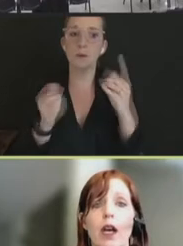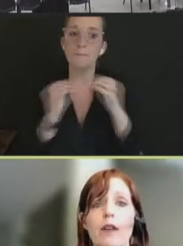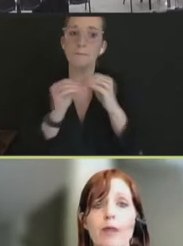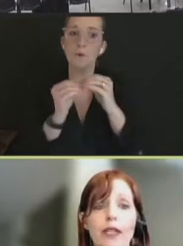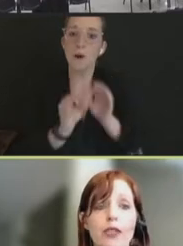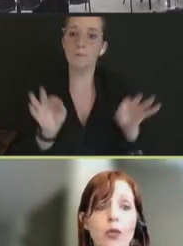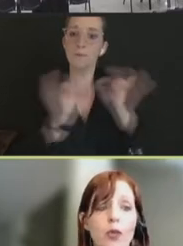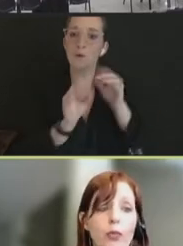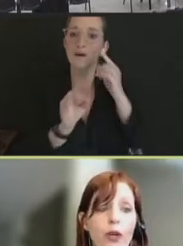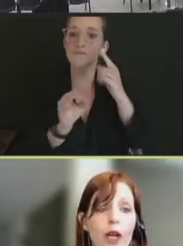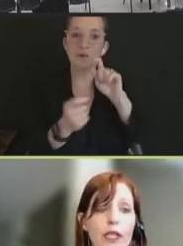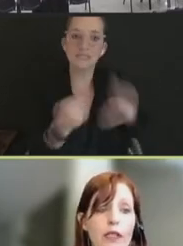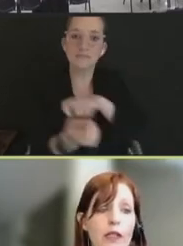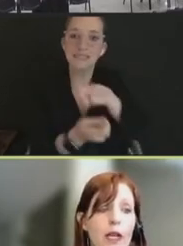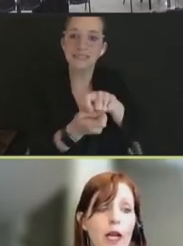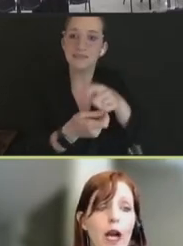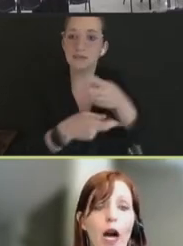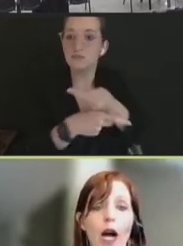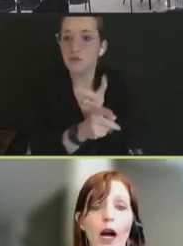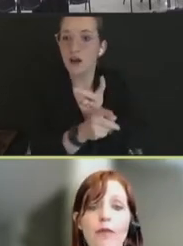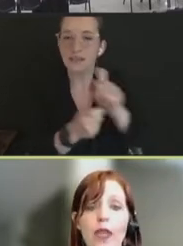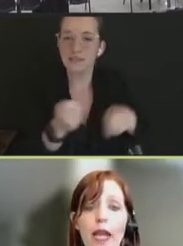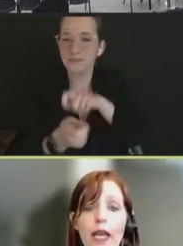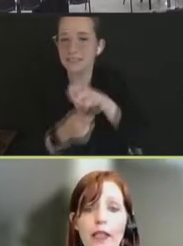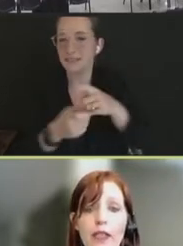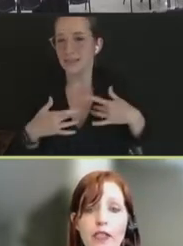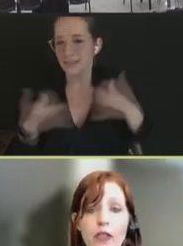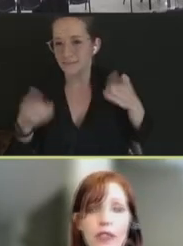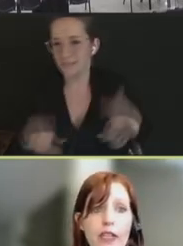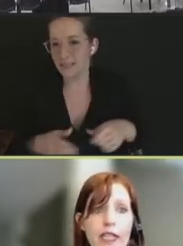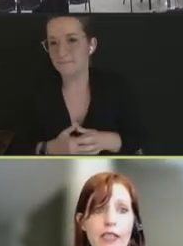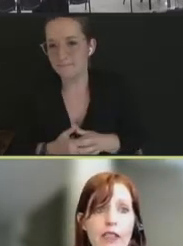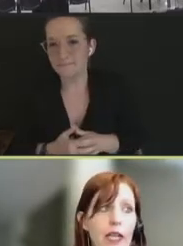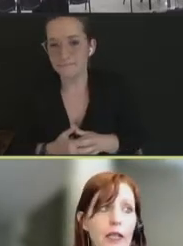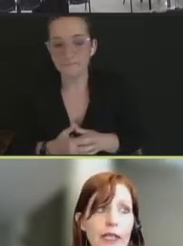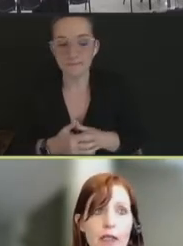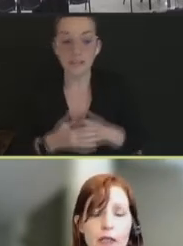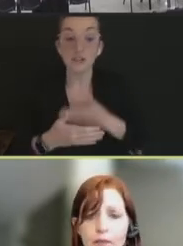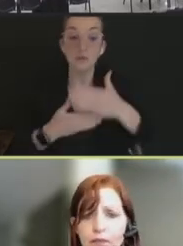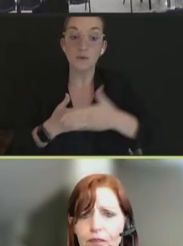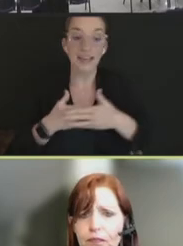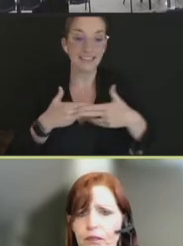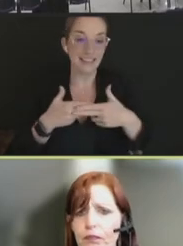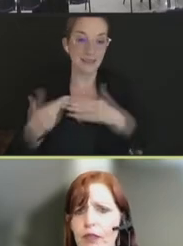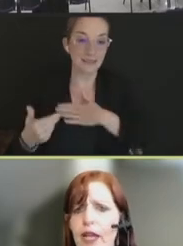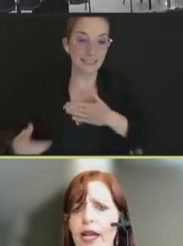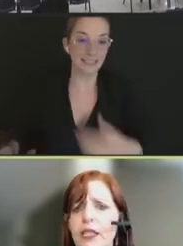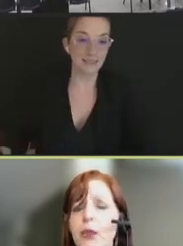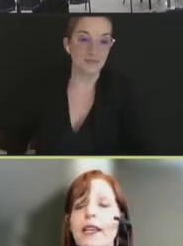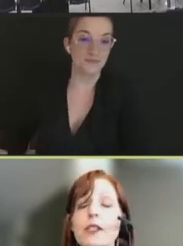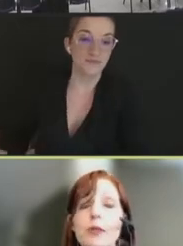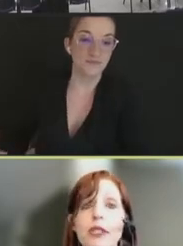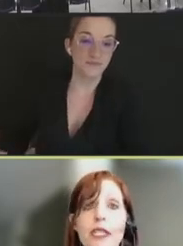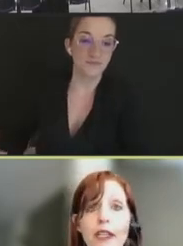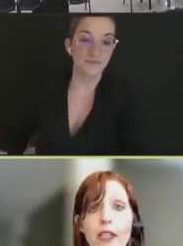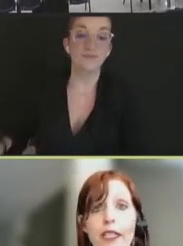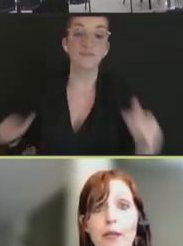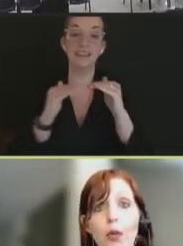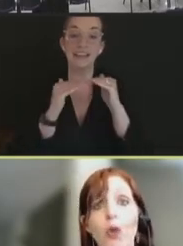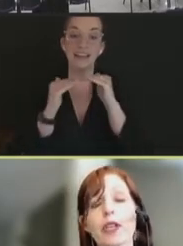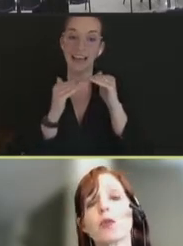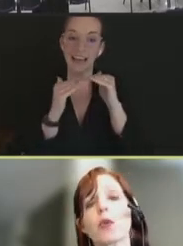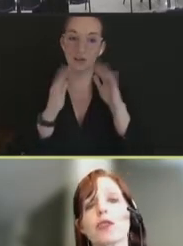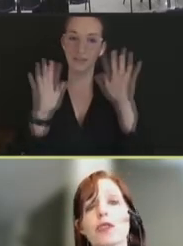event or product. And let's go to the next slide, please. Equity is particularly